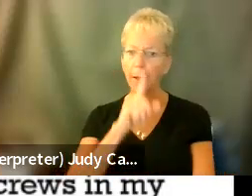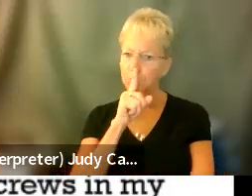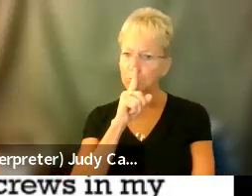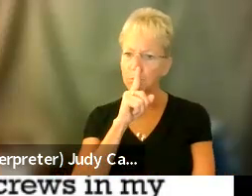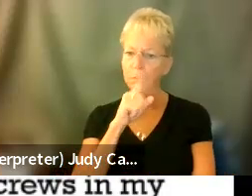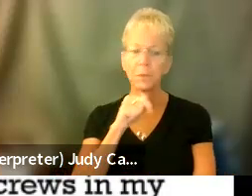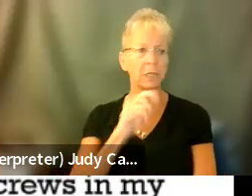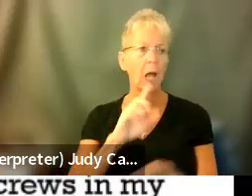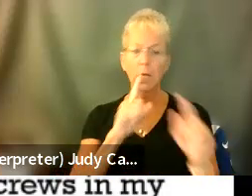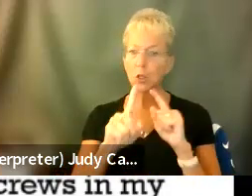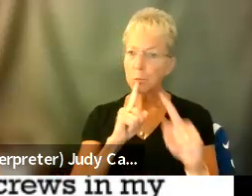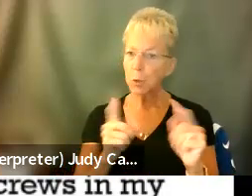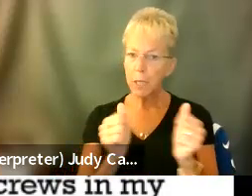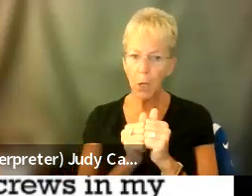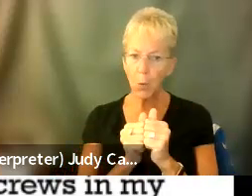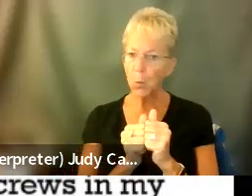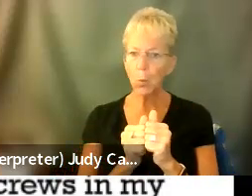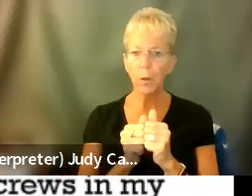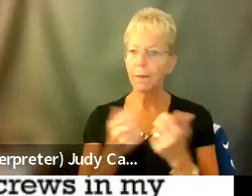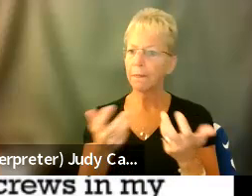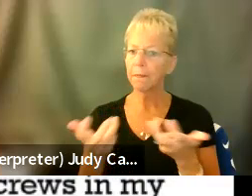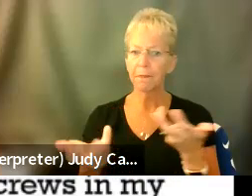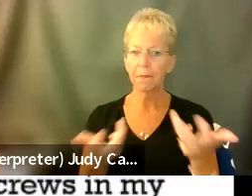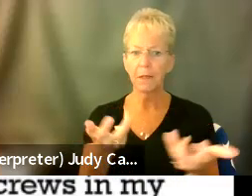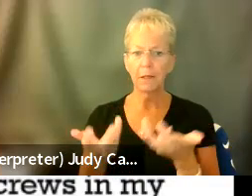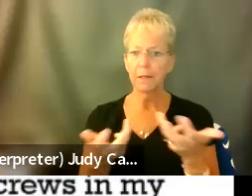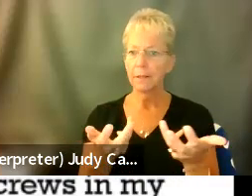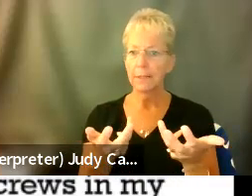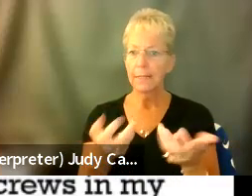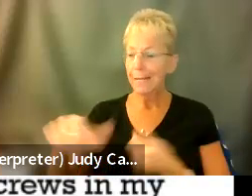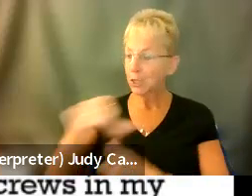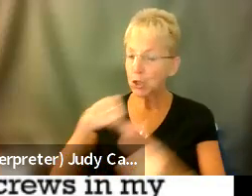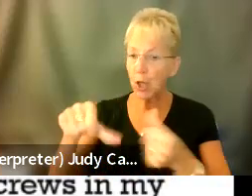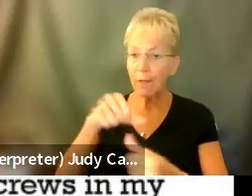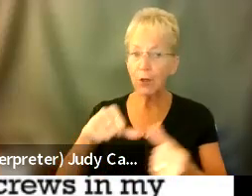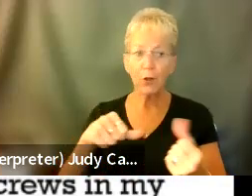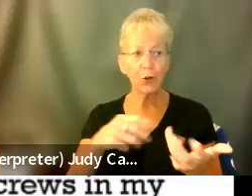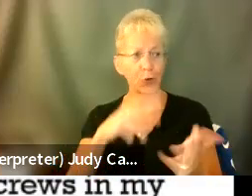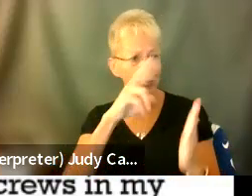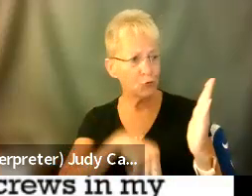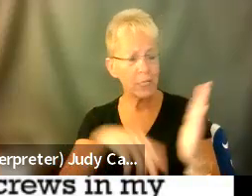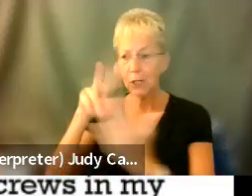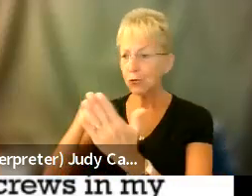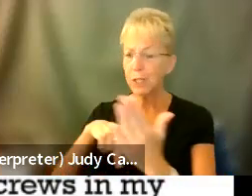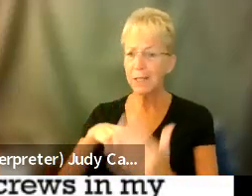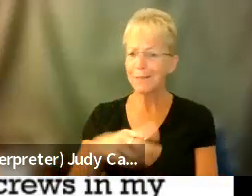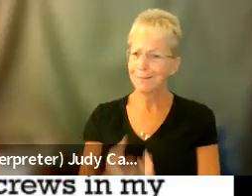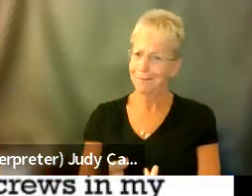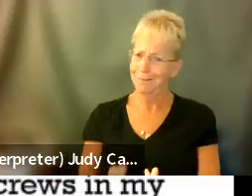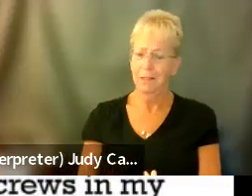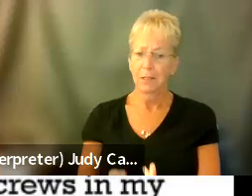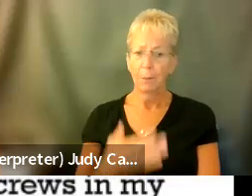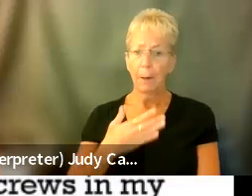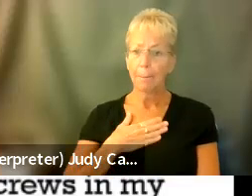communicate. The nurse practitioner teams weren't communicating with each other or reading each other's notes. But also my